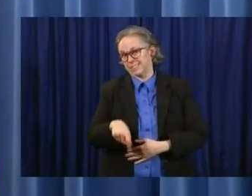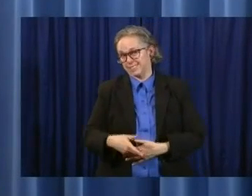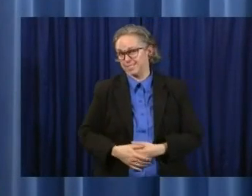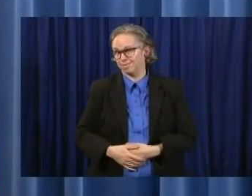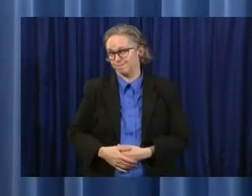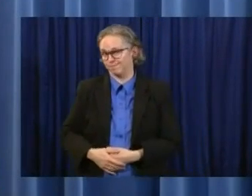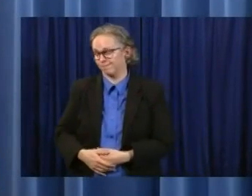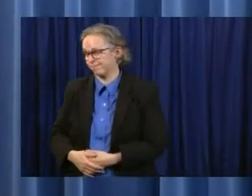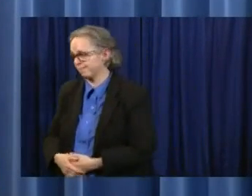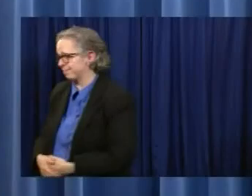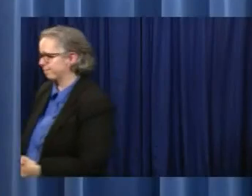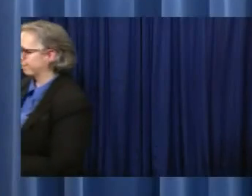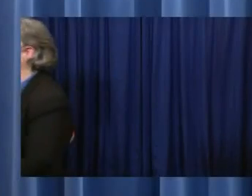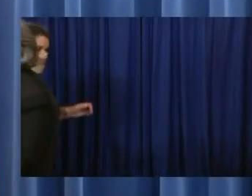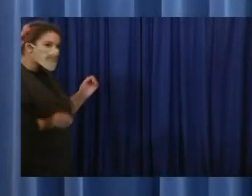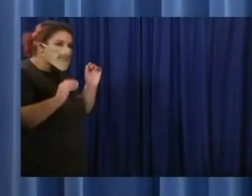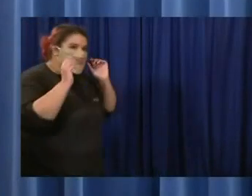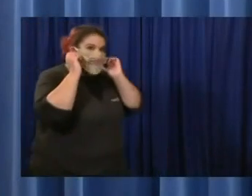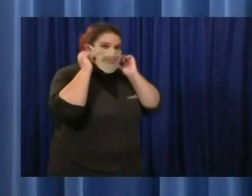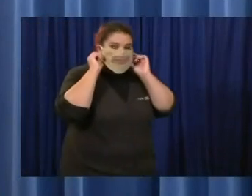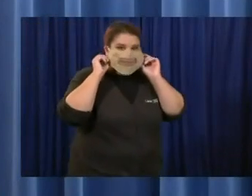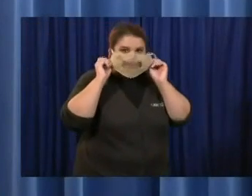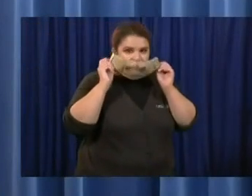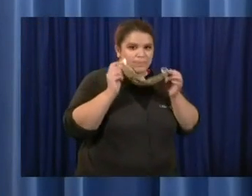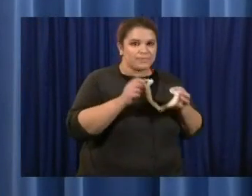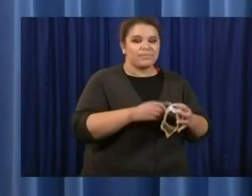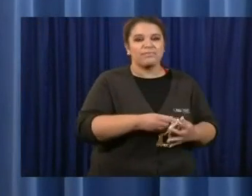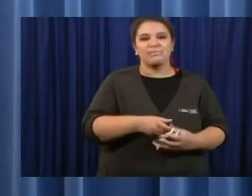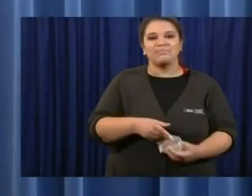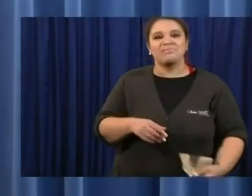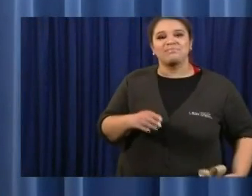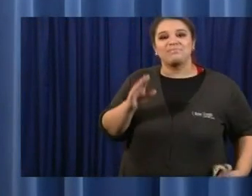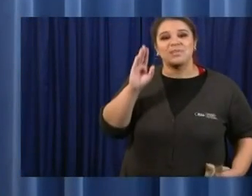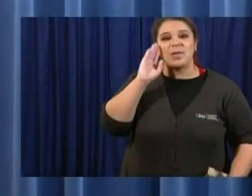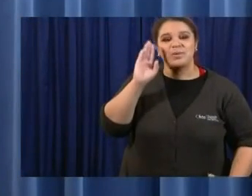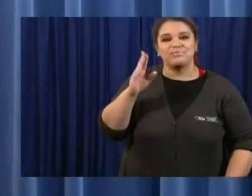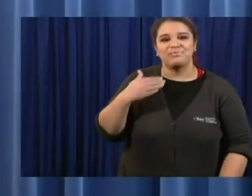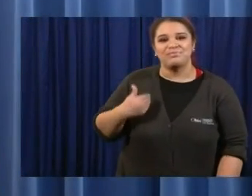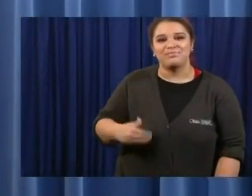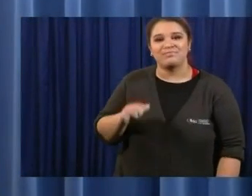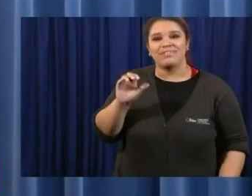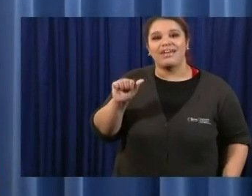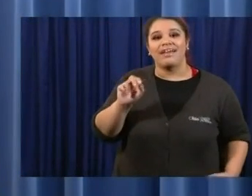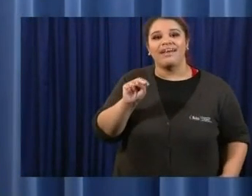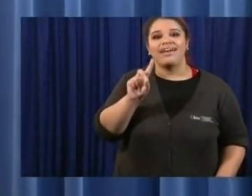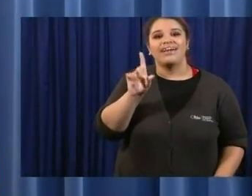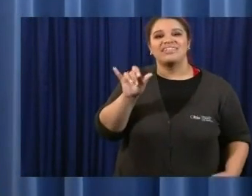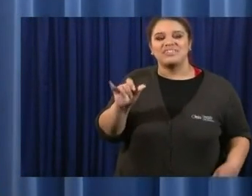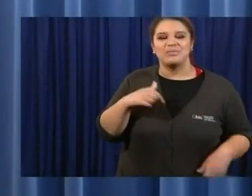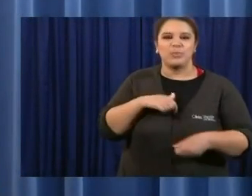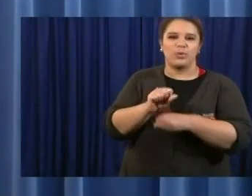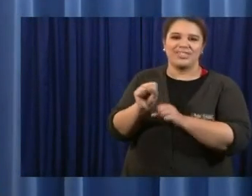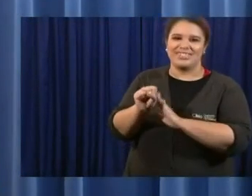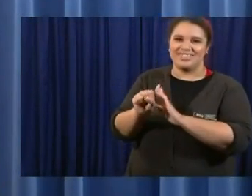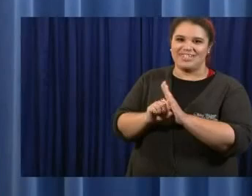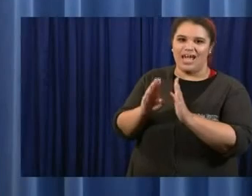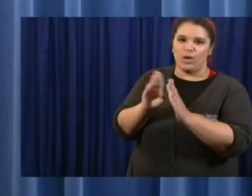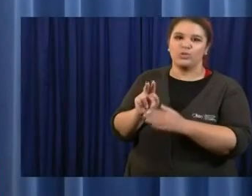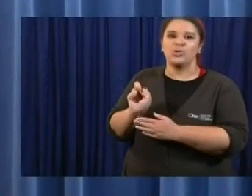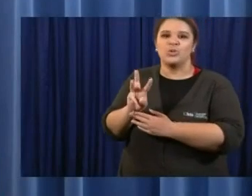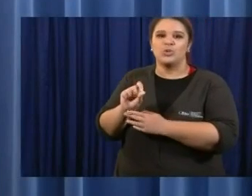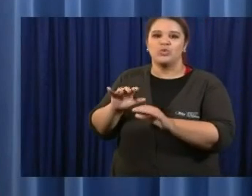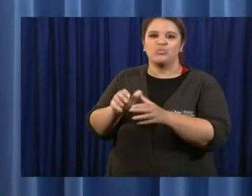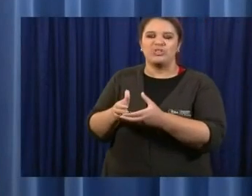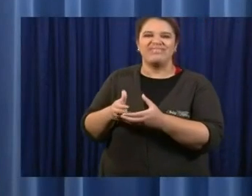Hi, everyone. Andy Chow with Ohio Public Radio and Television Statehouse News Bureau. I think this question is mostly for Dr. Acton. I wanted to